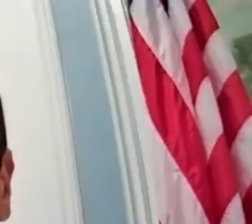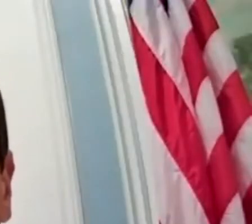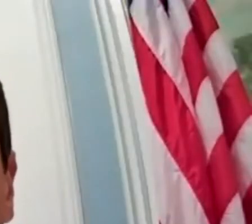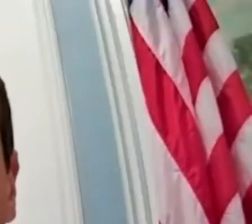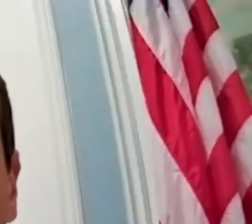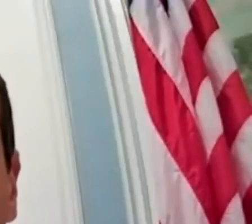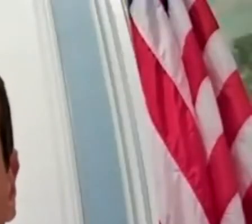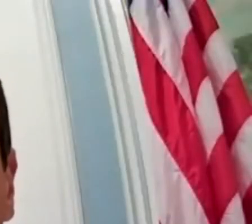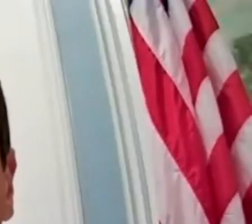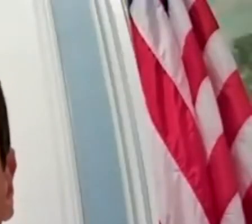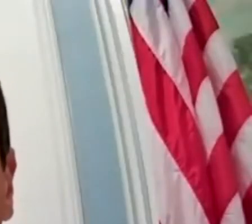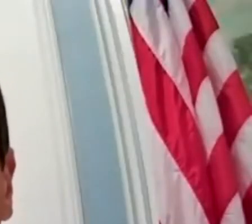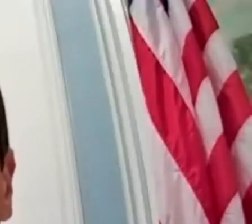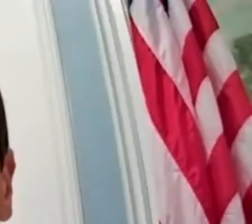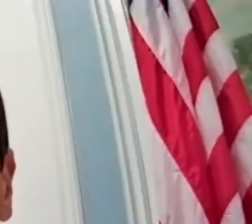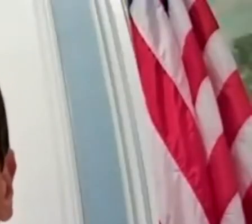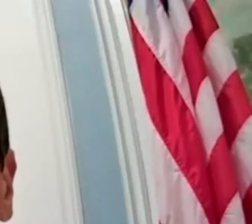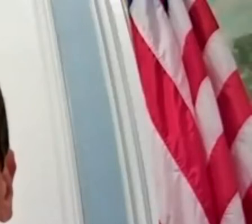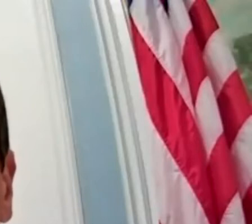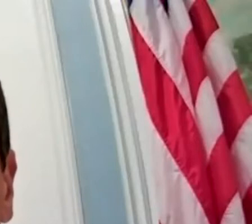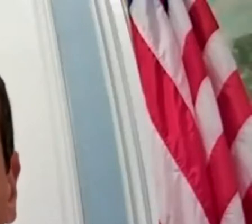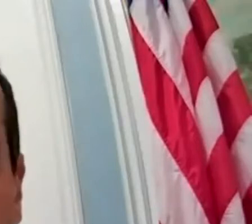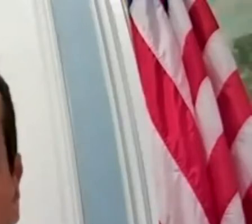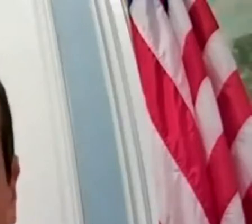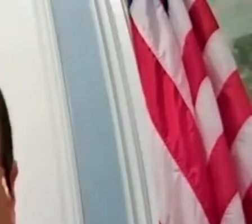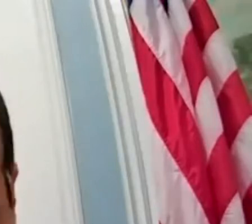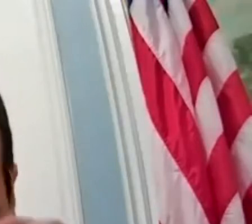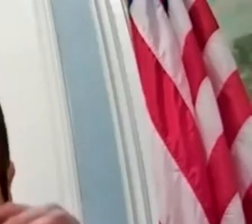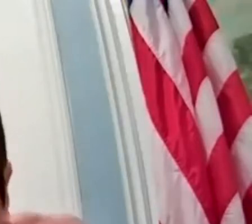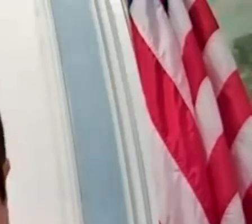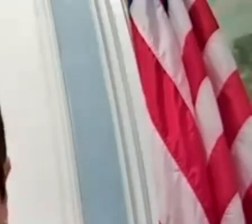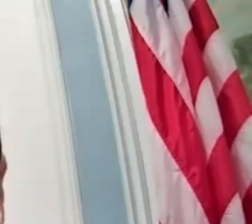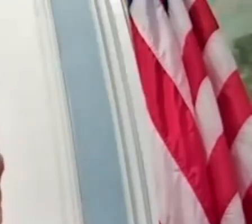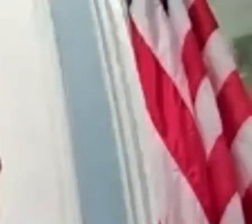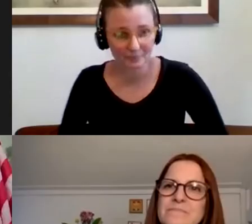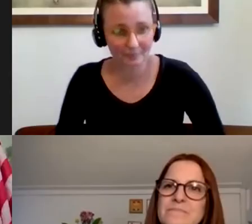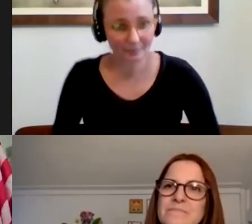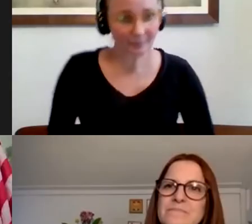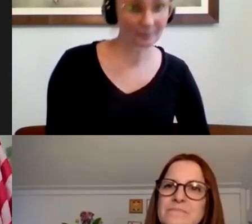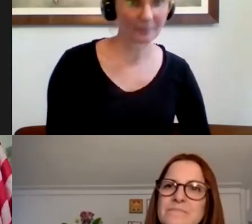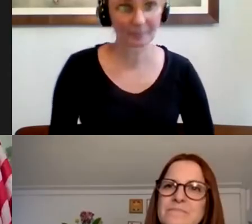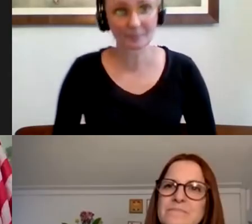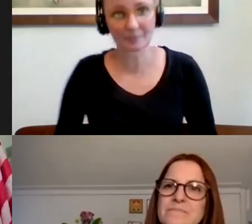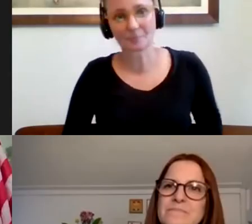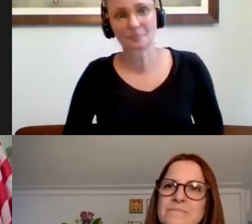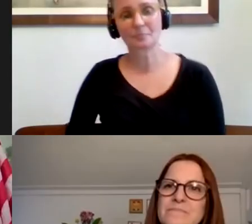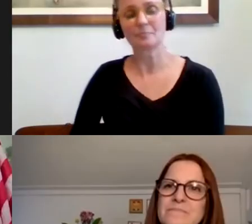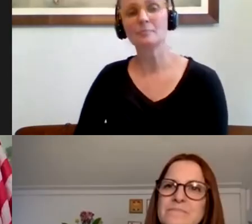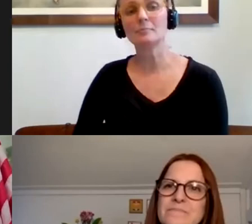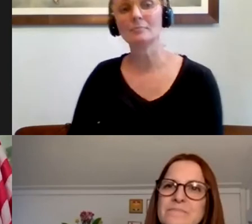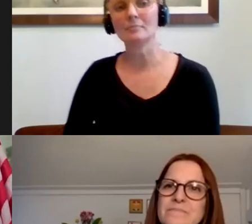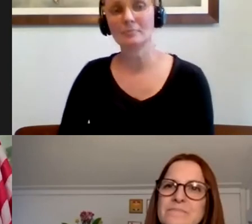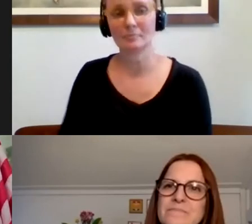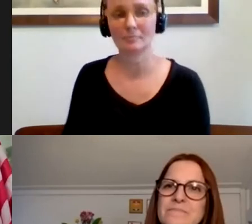and we'll all be here to answer it. So first is a question about reopening